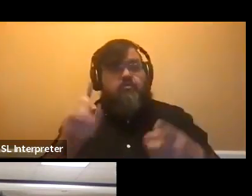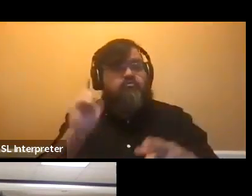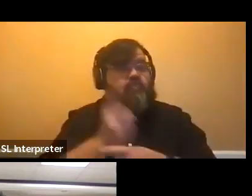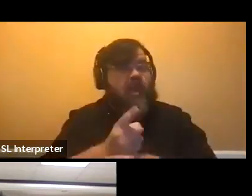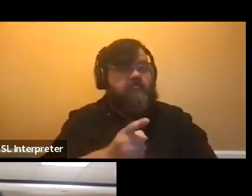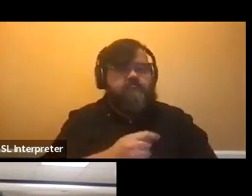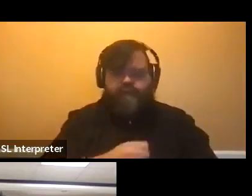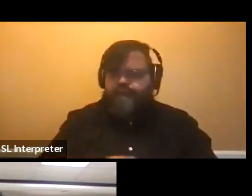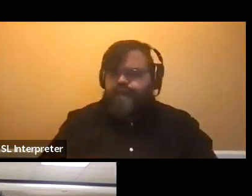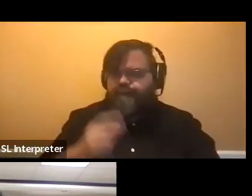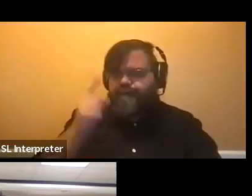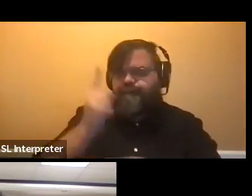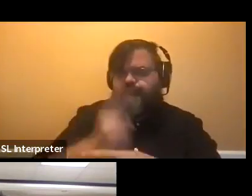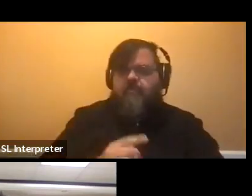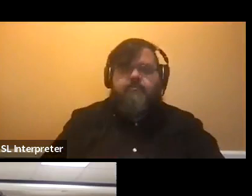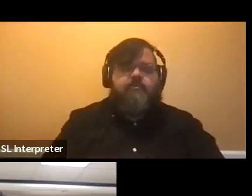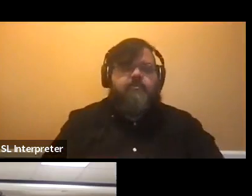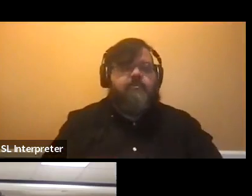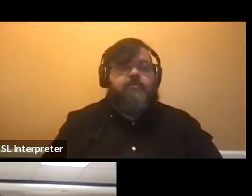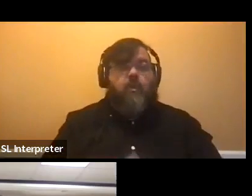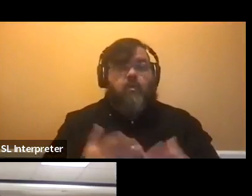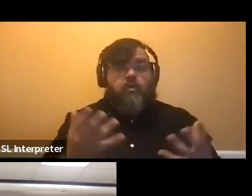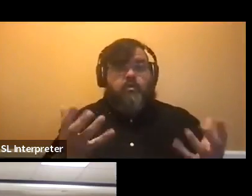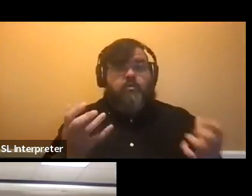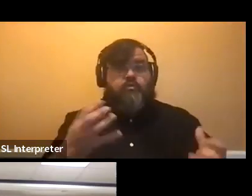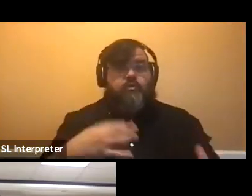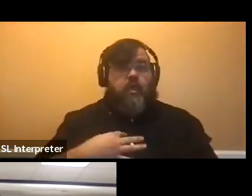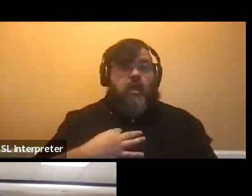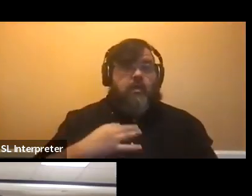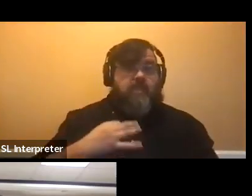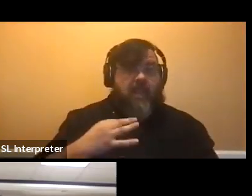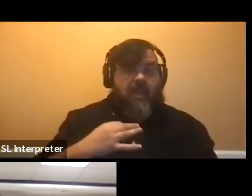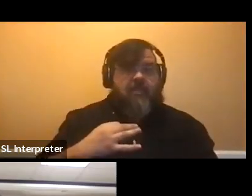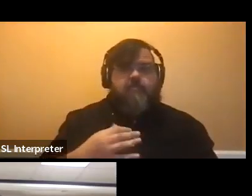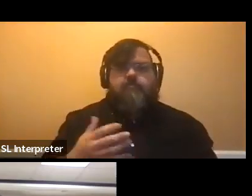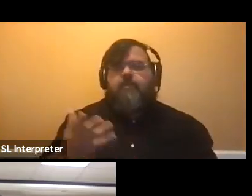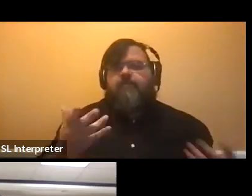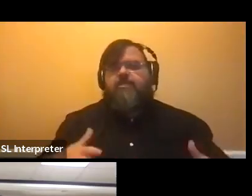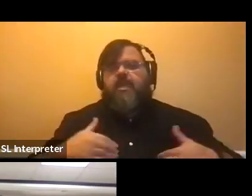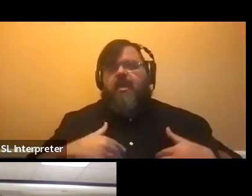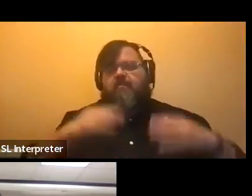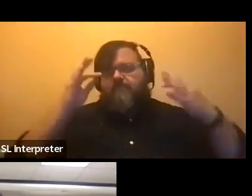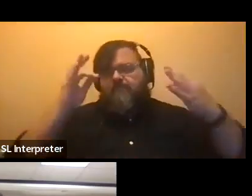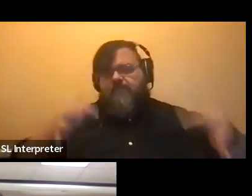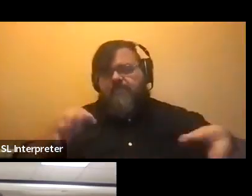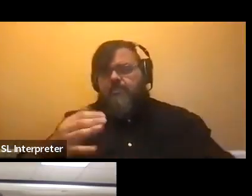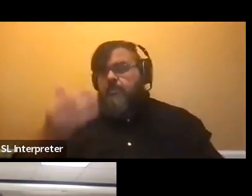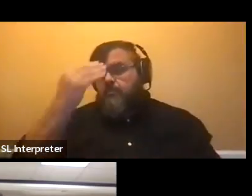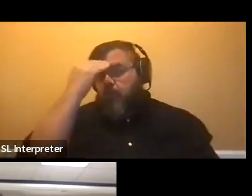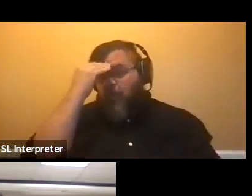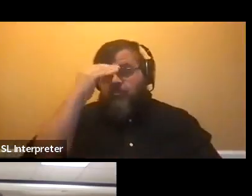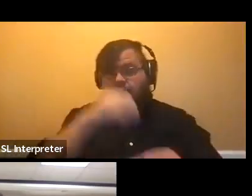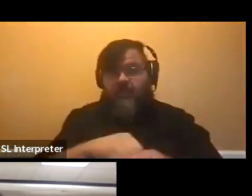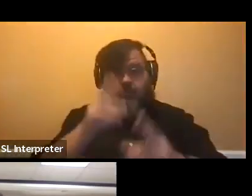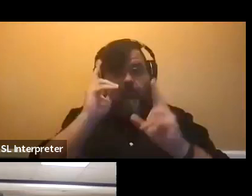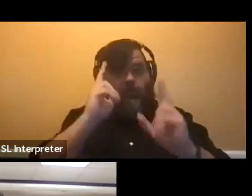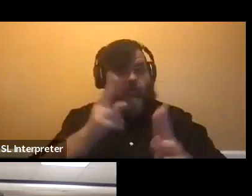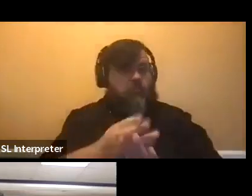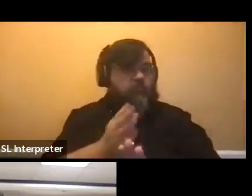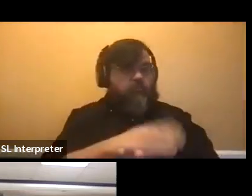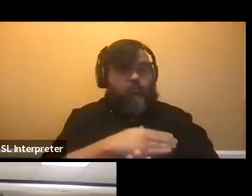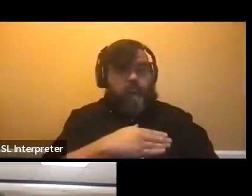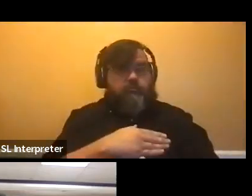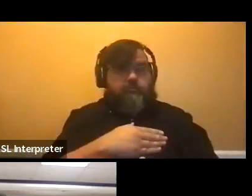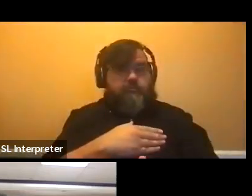So mid November. So you want to apply and have that decision and know you're in honors, um, before, you know, the,